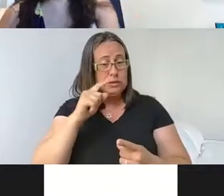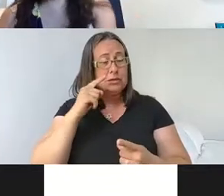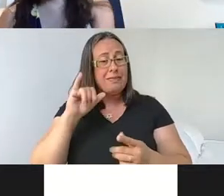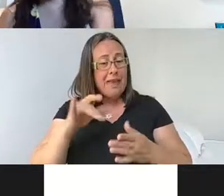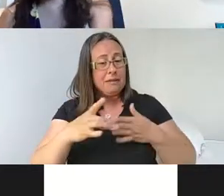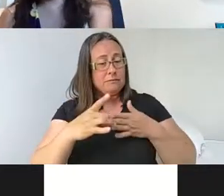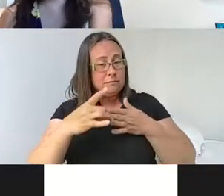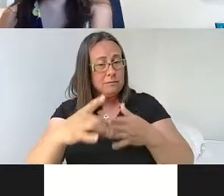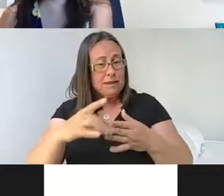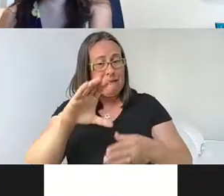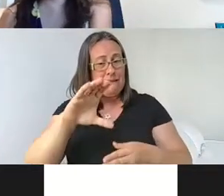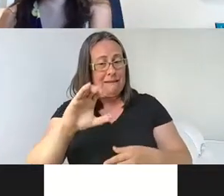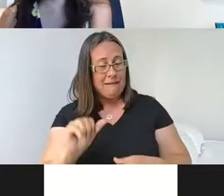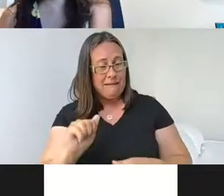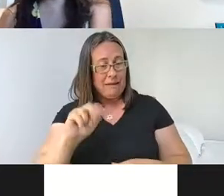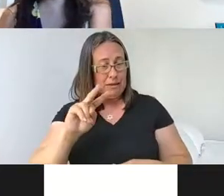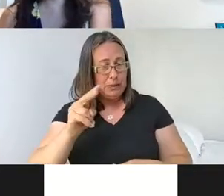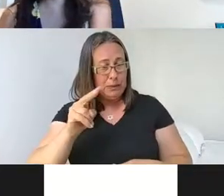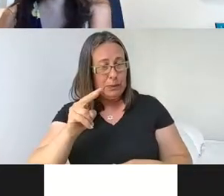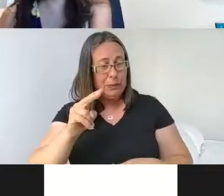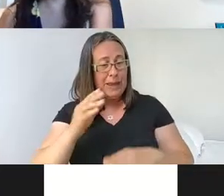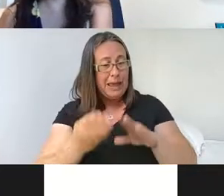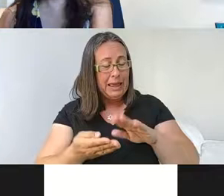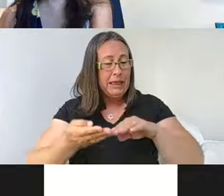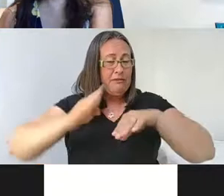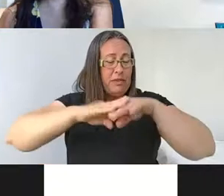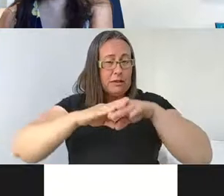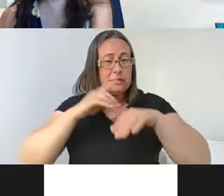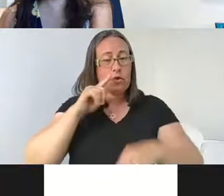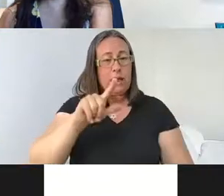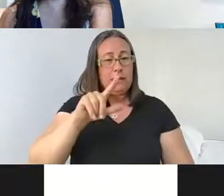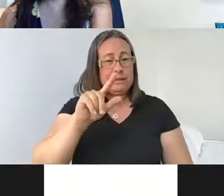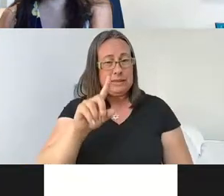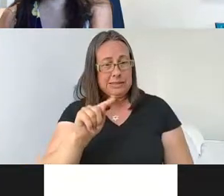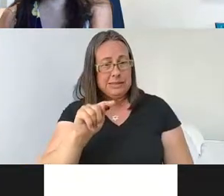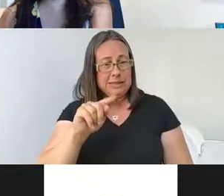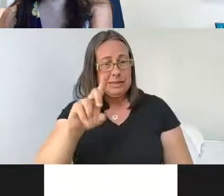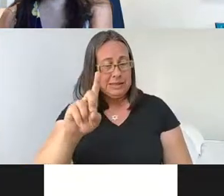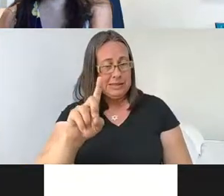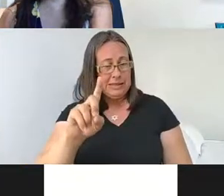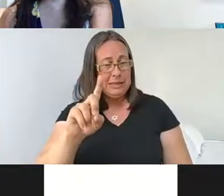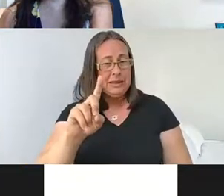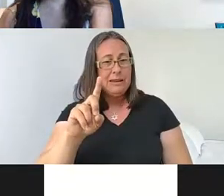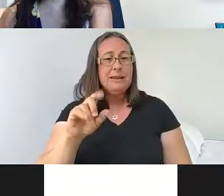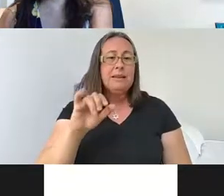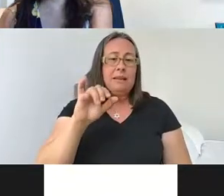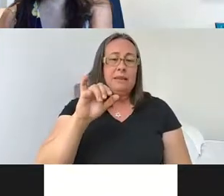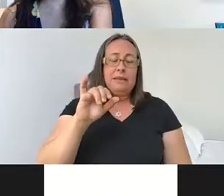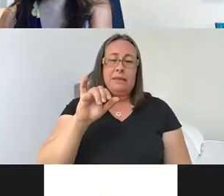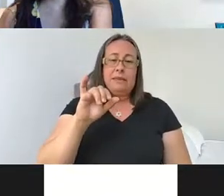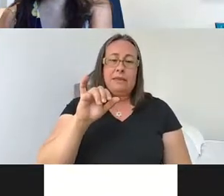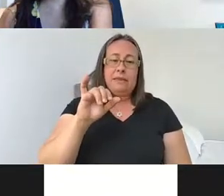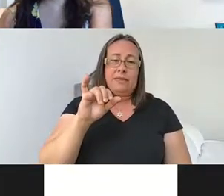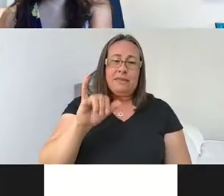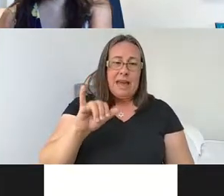calcium influx that's required for, for, for, LTD. Um, and that, that is down at all, but it's, it's,